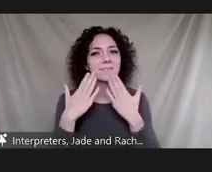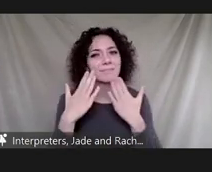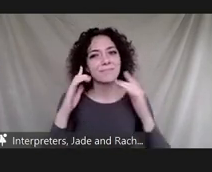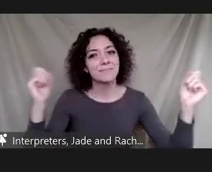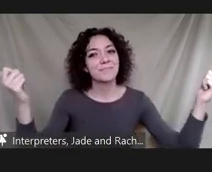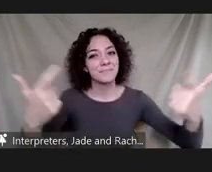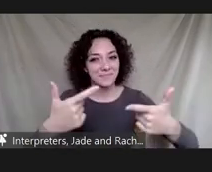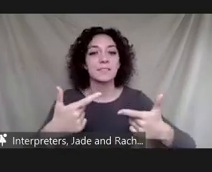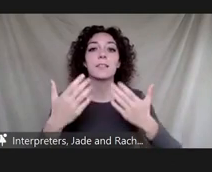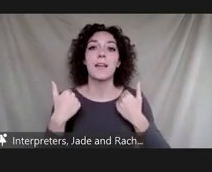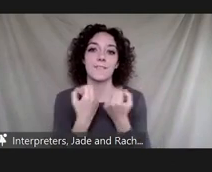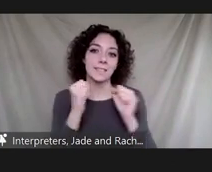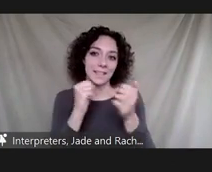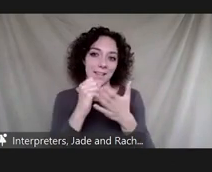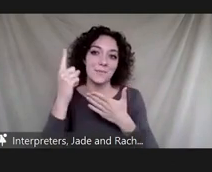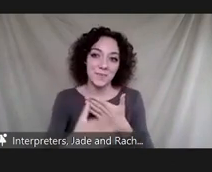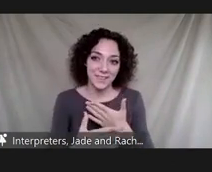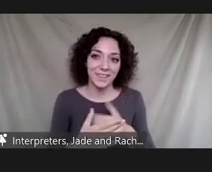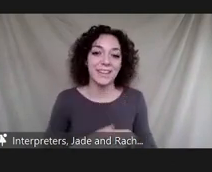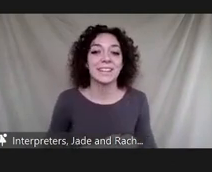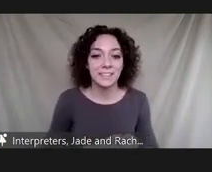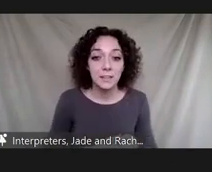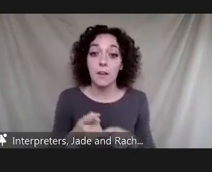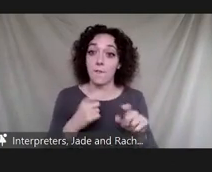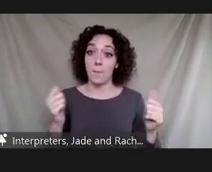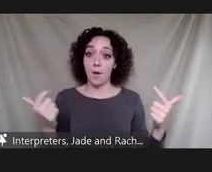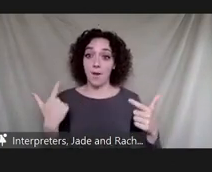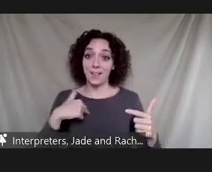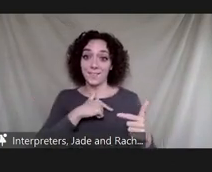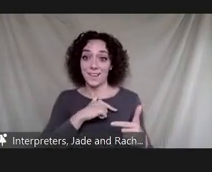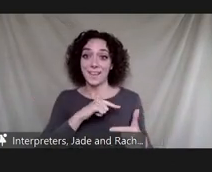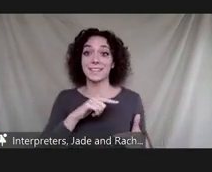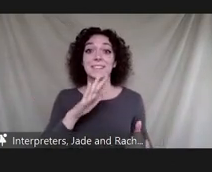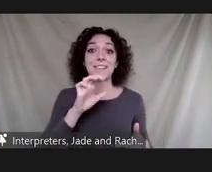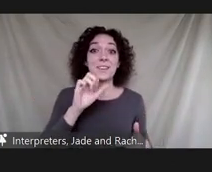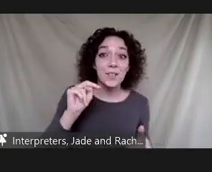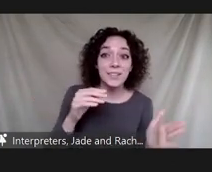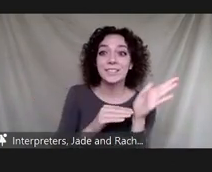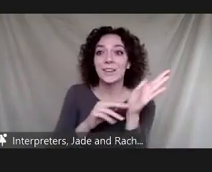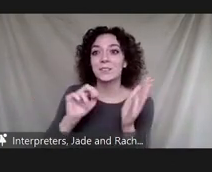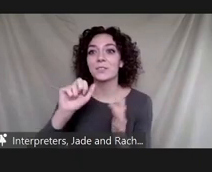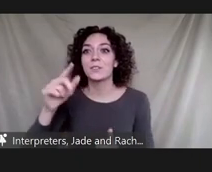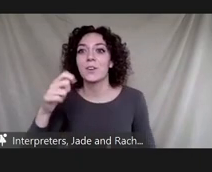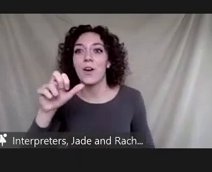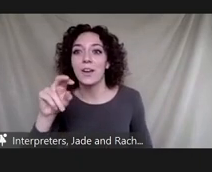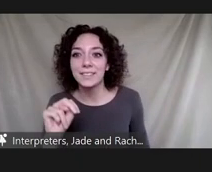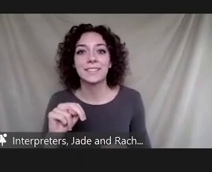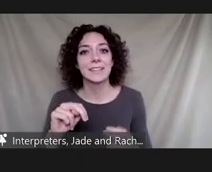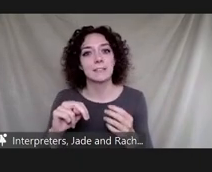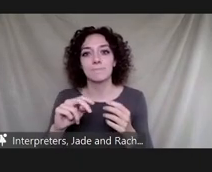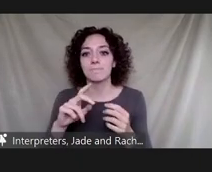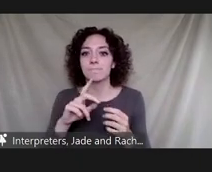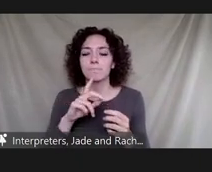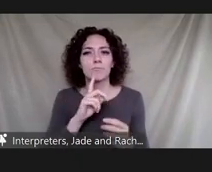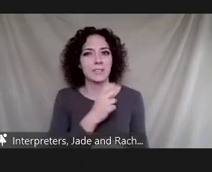everyone, and have a safe weekend, and from all of us, Colleen, Dr. Naughton, very sincere condolences